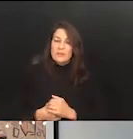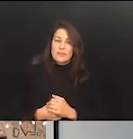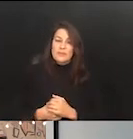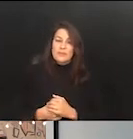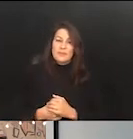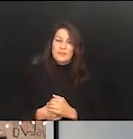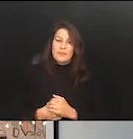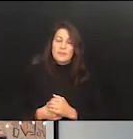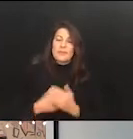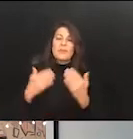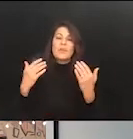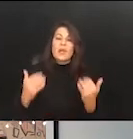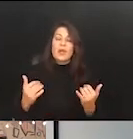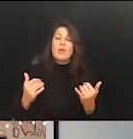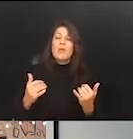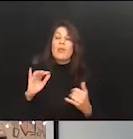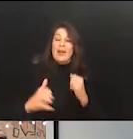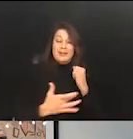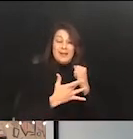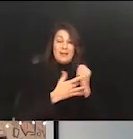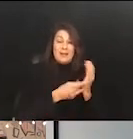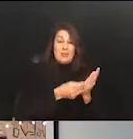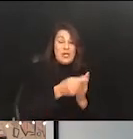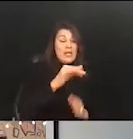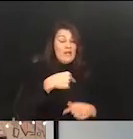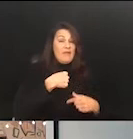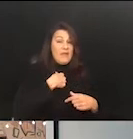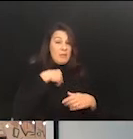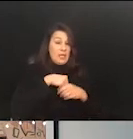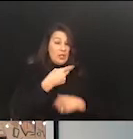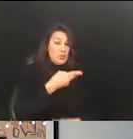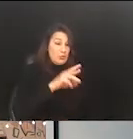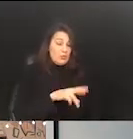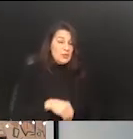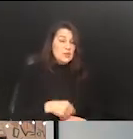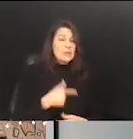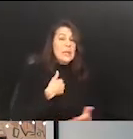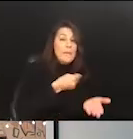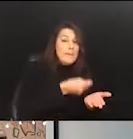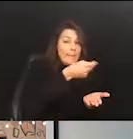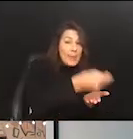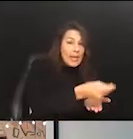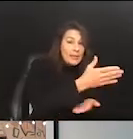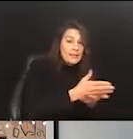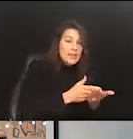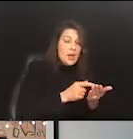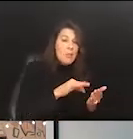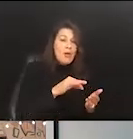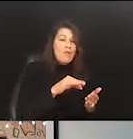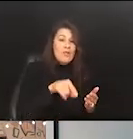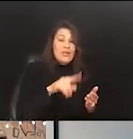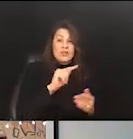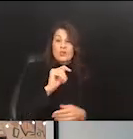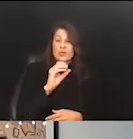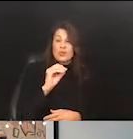technology purchases, the customers. So if I'm in a human resources department, and I'm buying some of these tools,